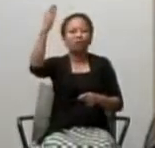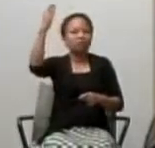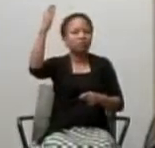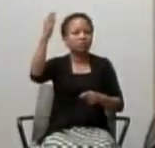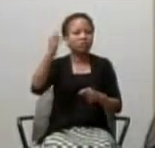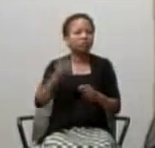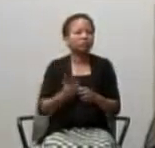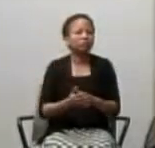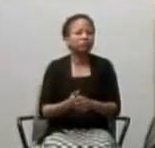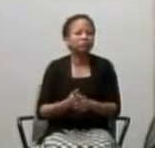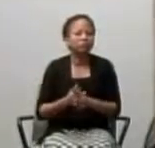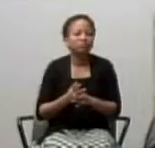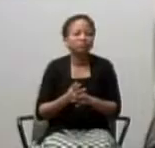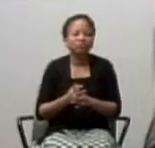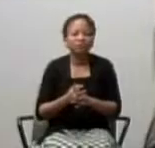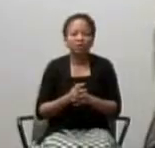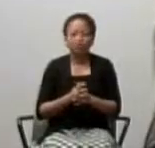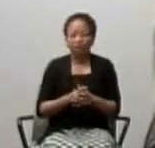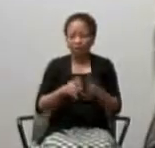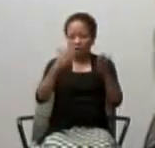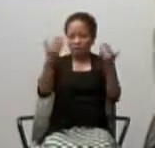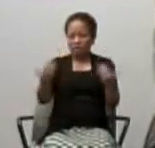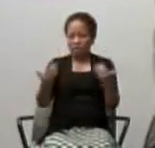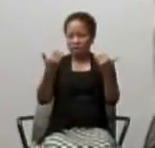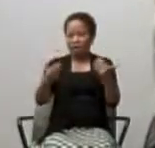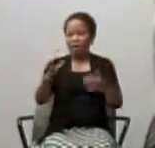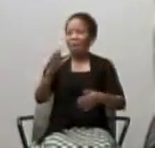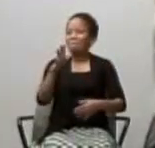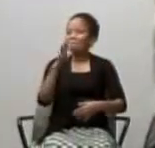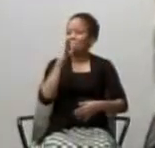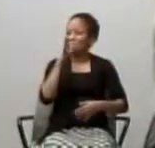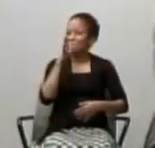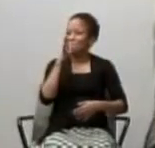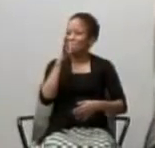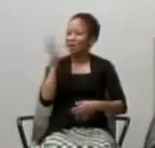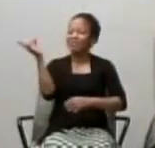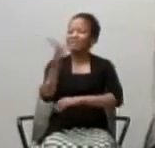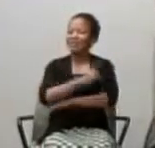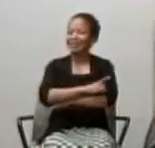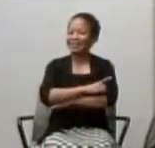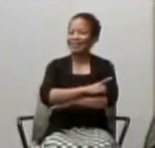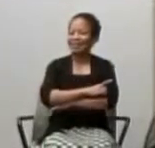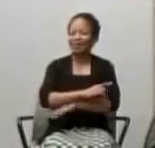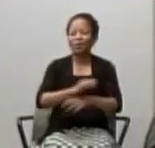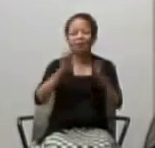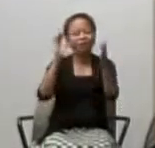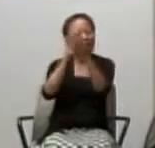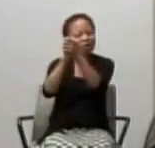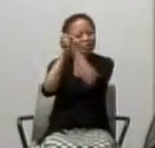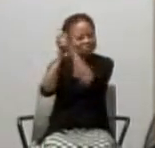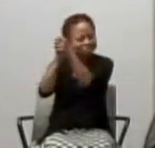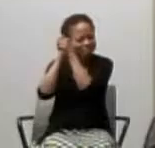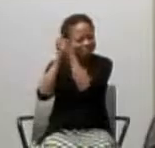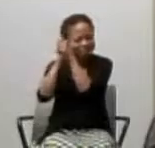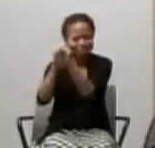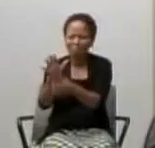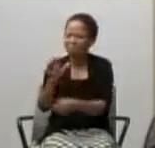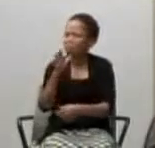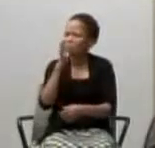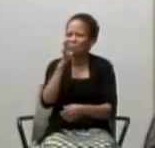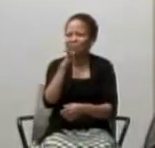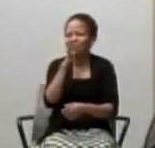This Mother's Day weekend, we celebrate our mothers and those who mother us